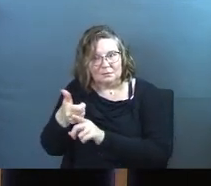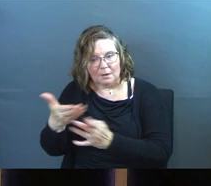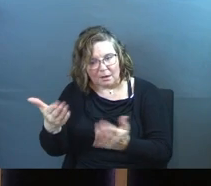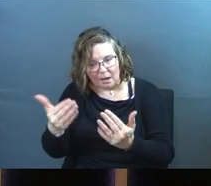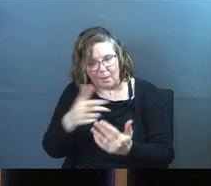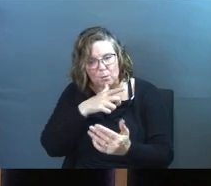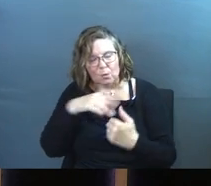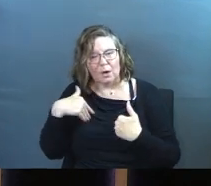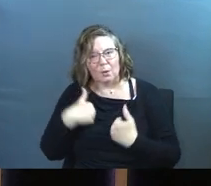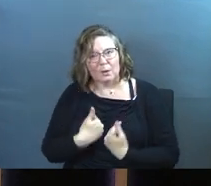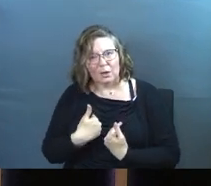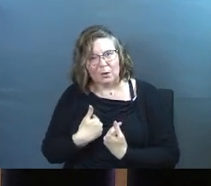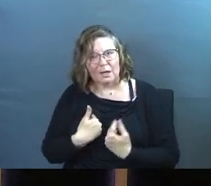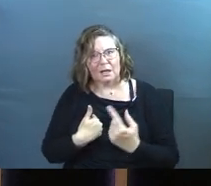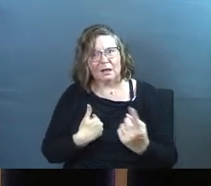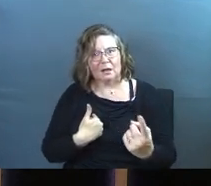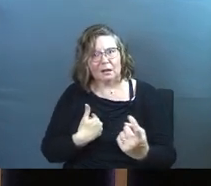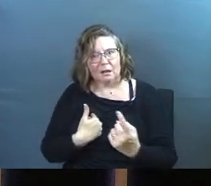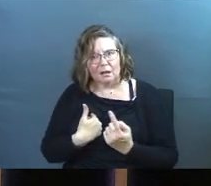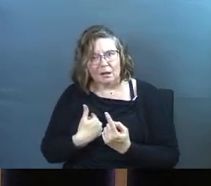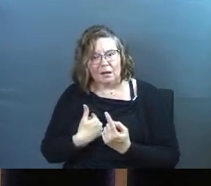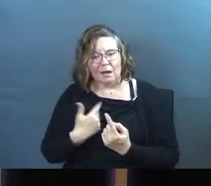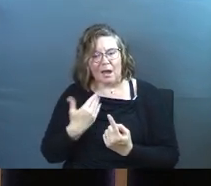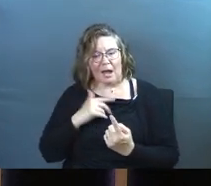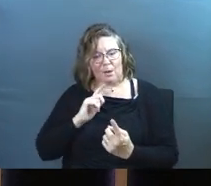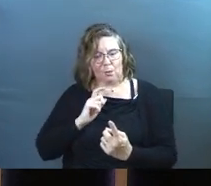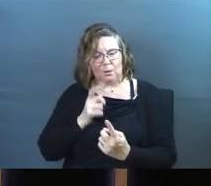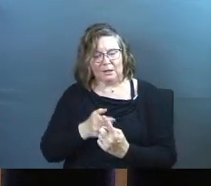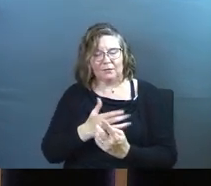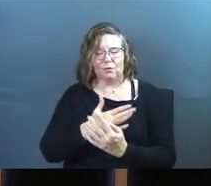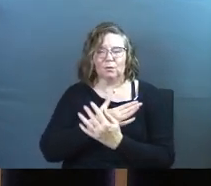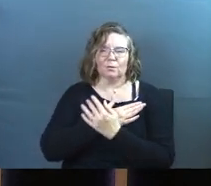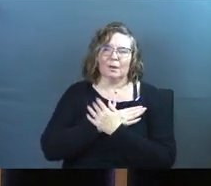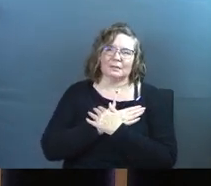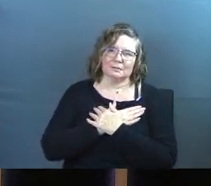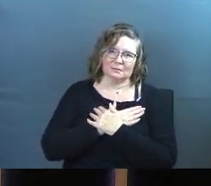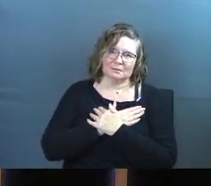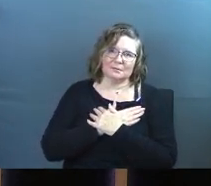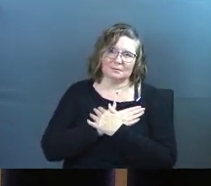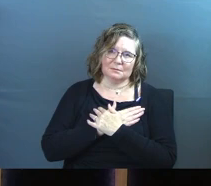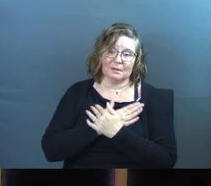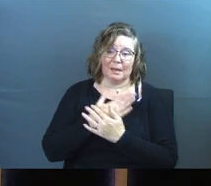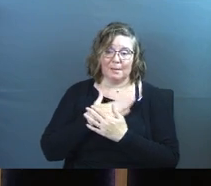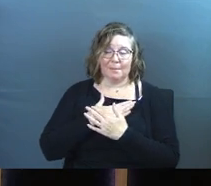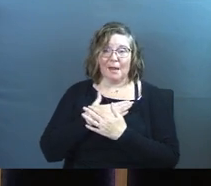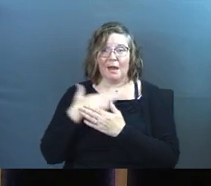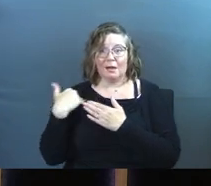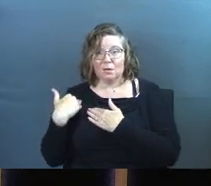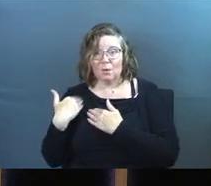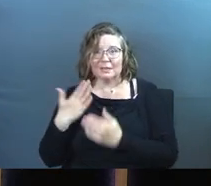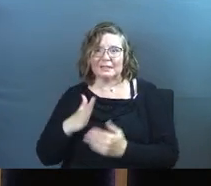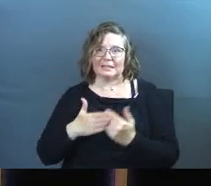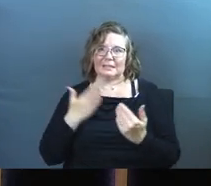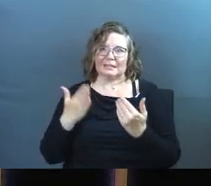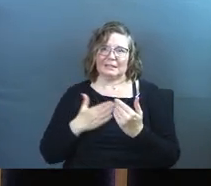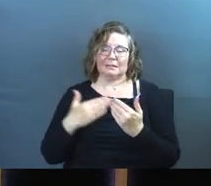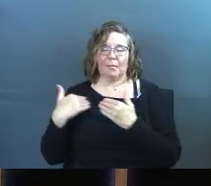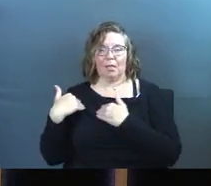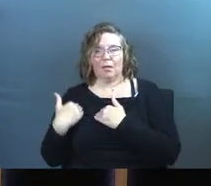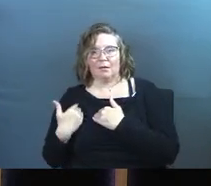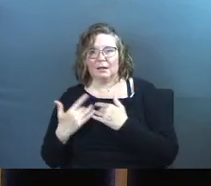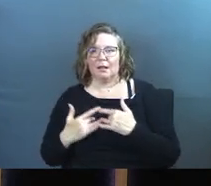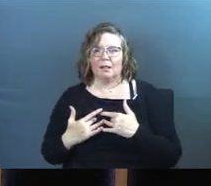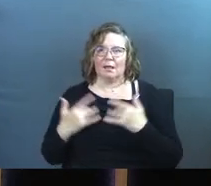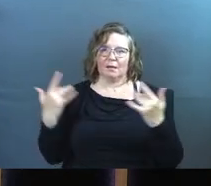to me, all you who are weary and heavy laden, and I will give you rest. He says, my yoke is easy and my burden is light.